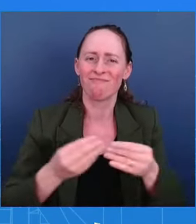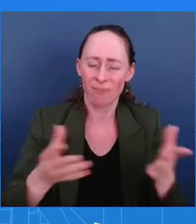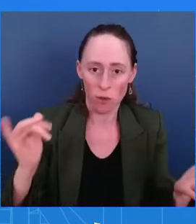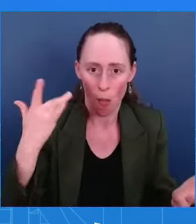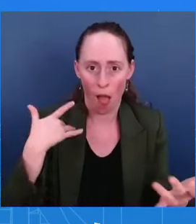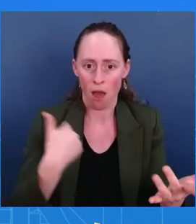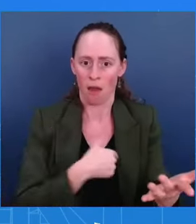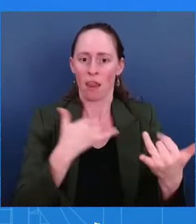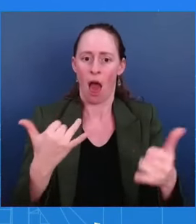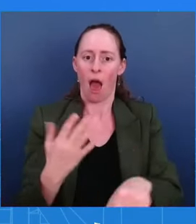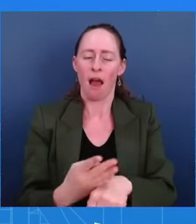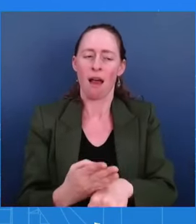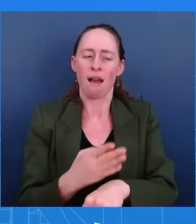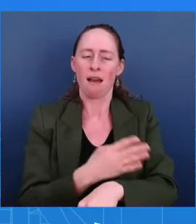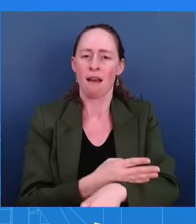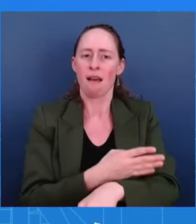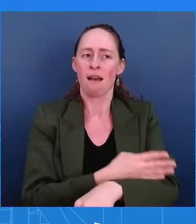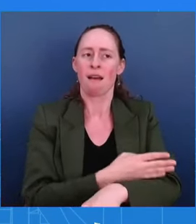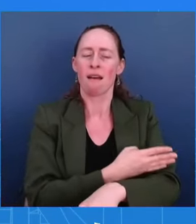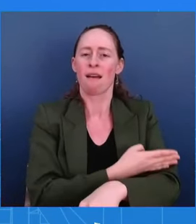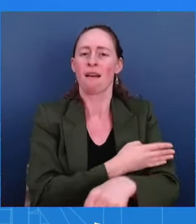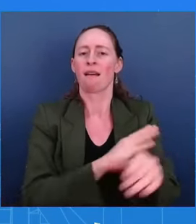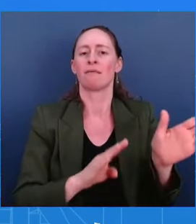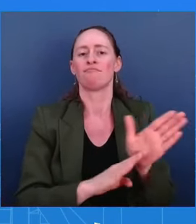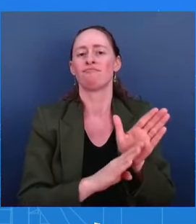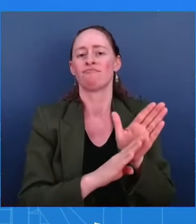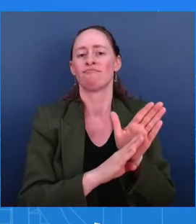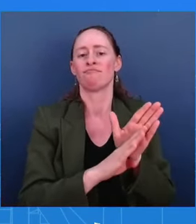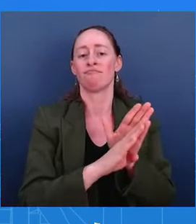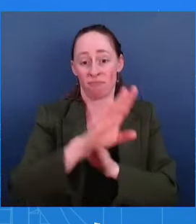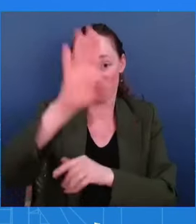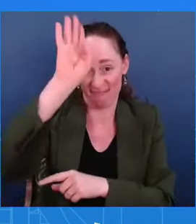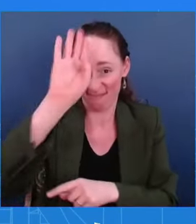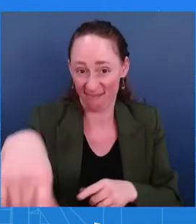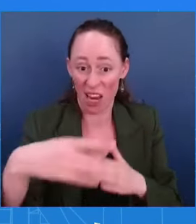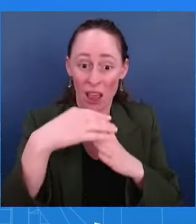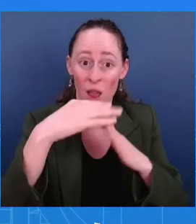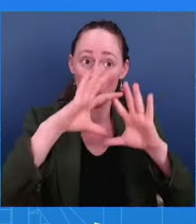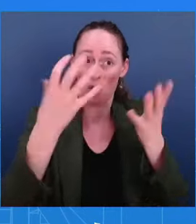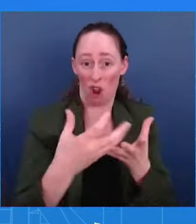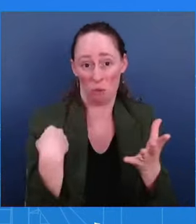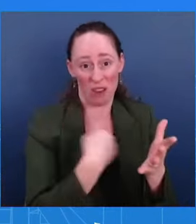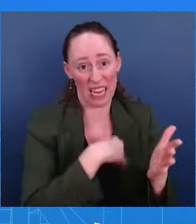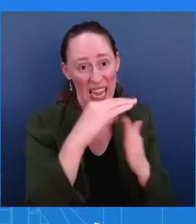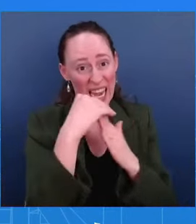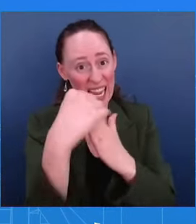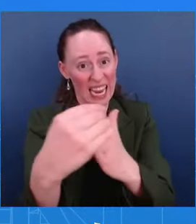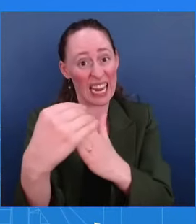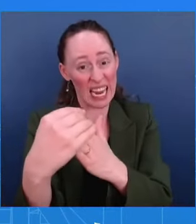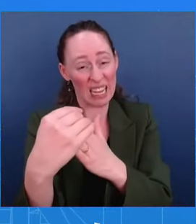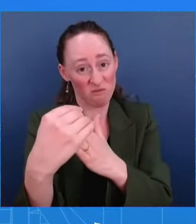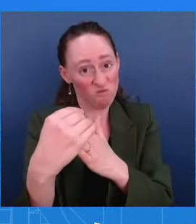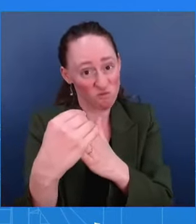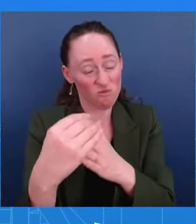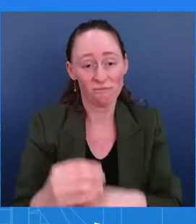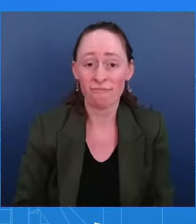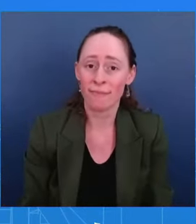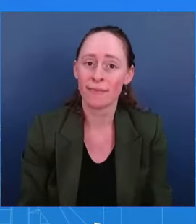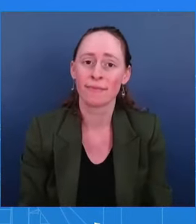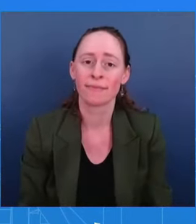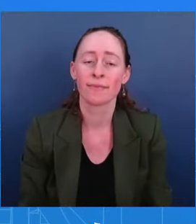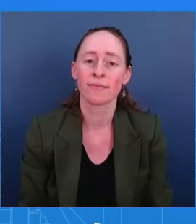that is leading the world. And those are just the facts. You said for September 11th that